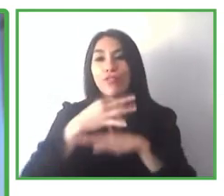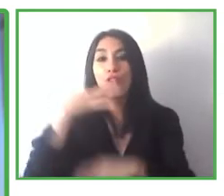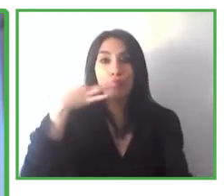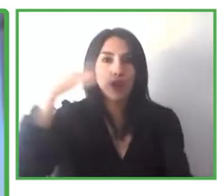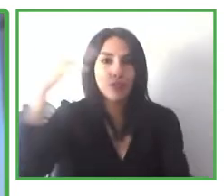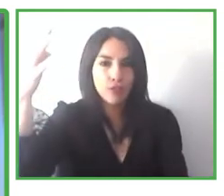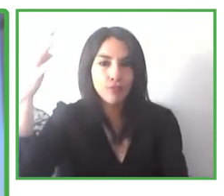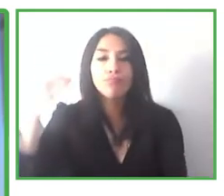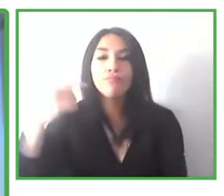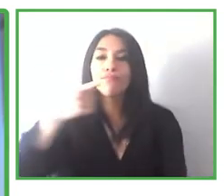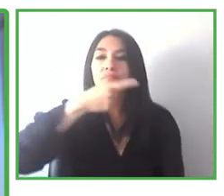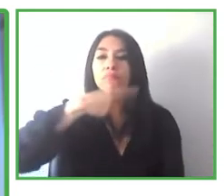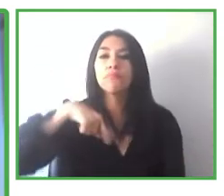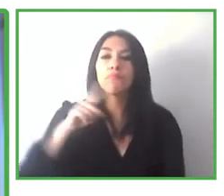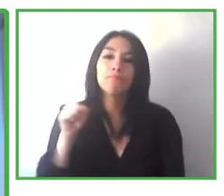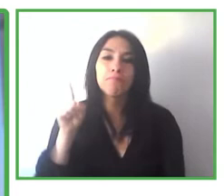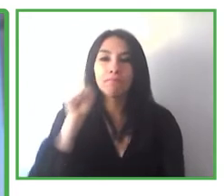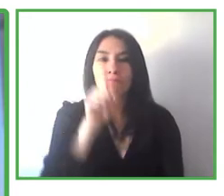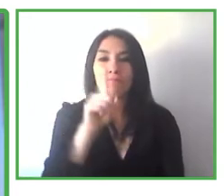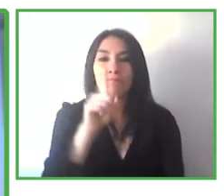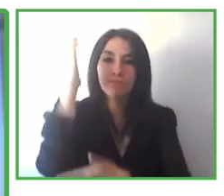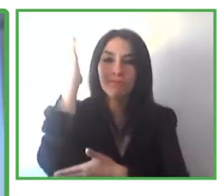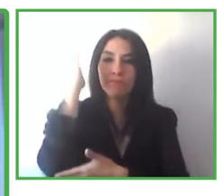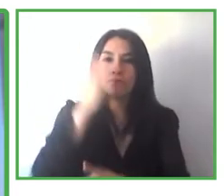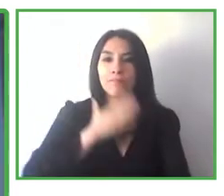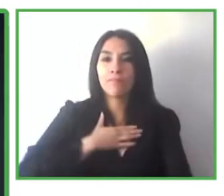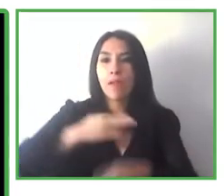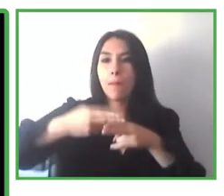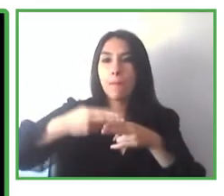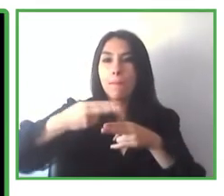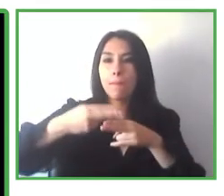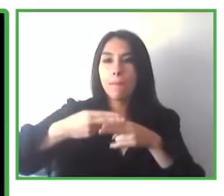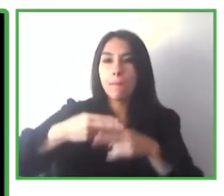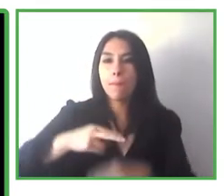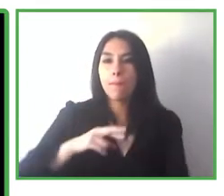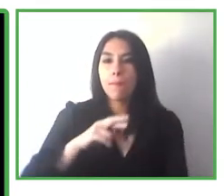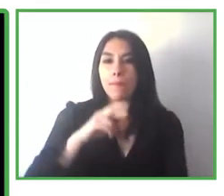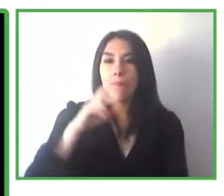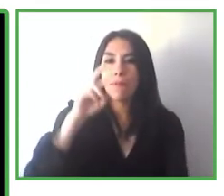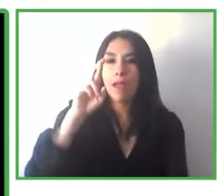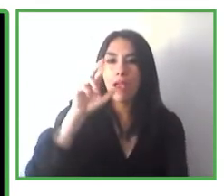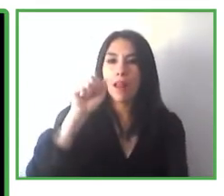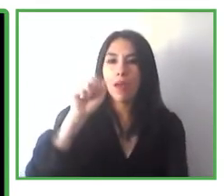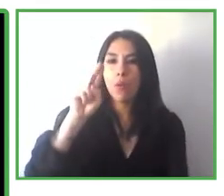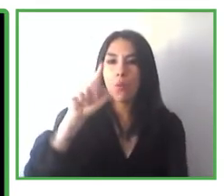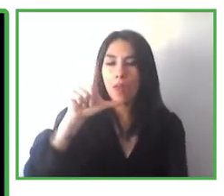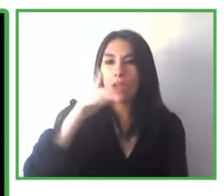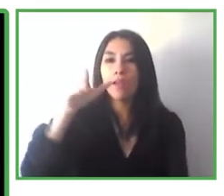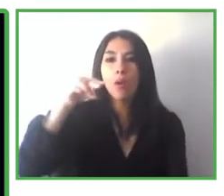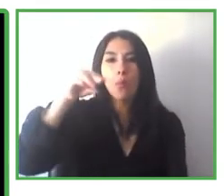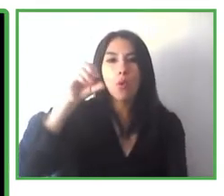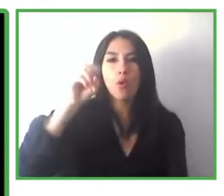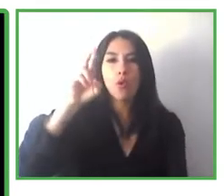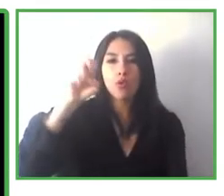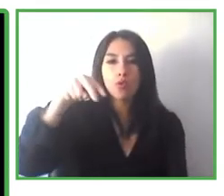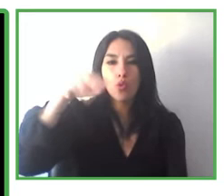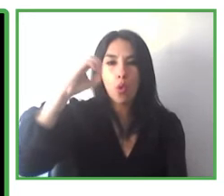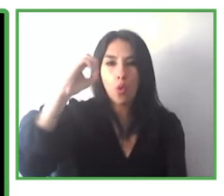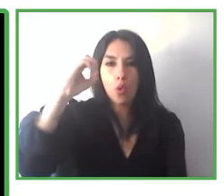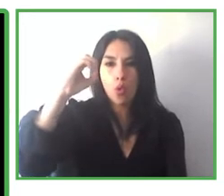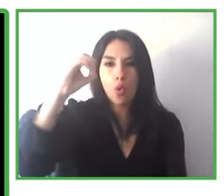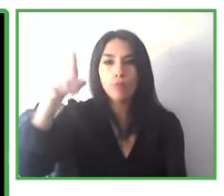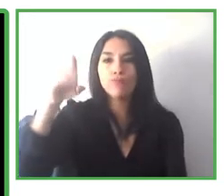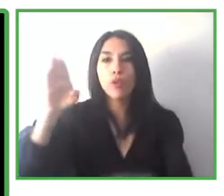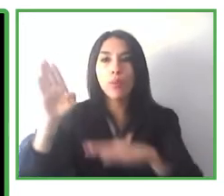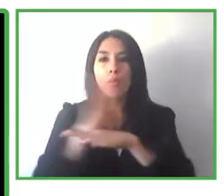for this talk. So I am Raul Moreno from NaviLens. We are a Spanish company, a Spanish startup, and we work to empower